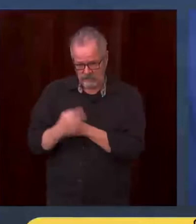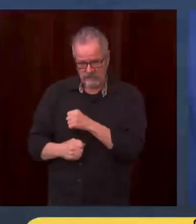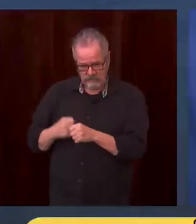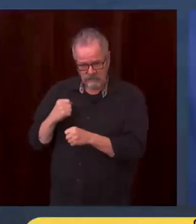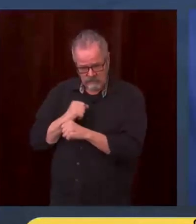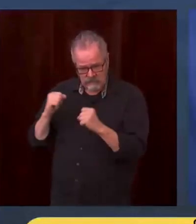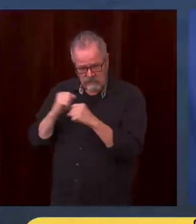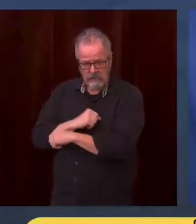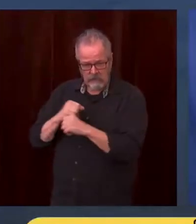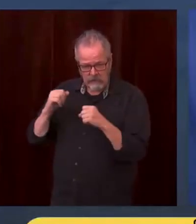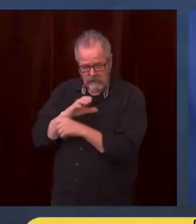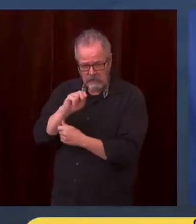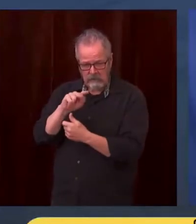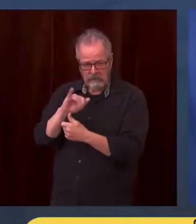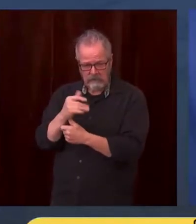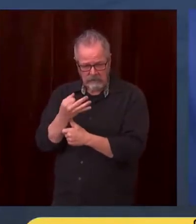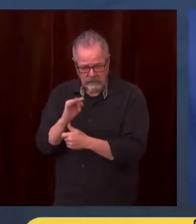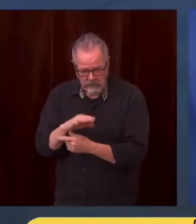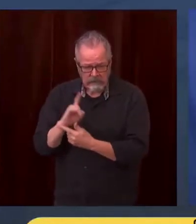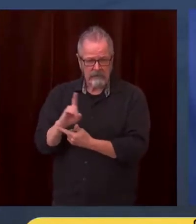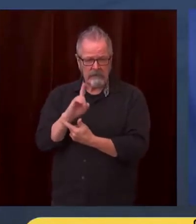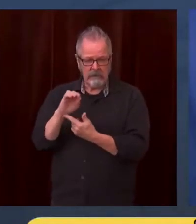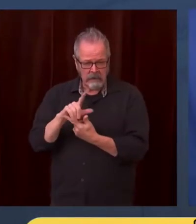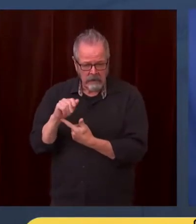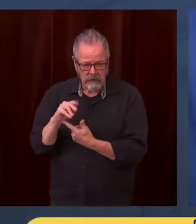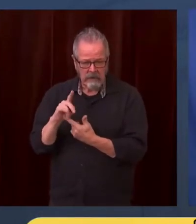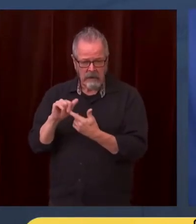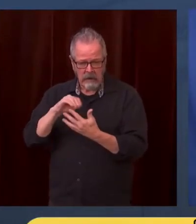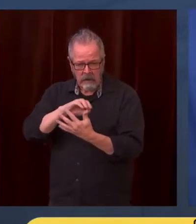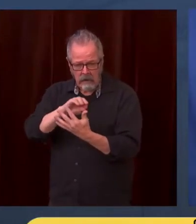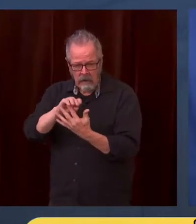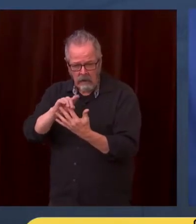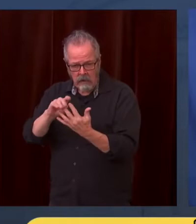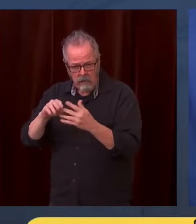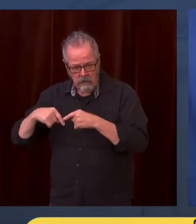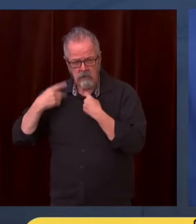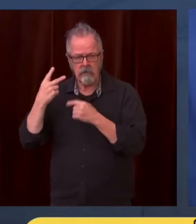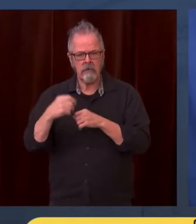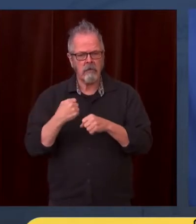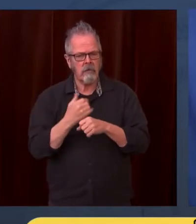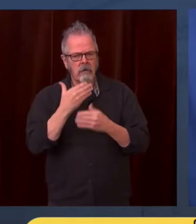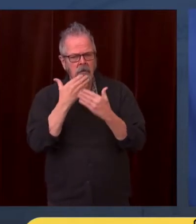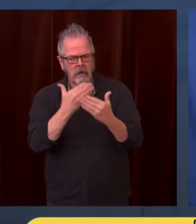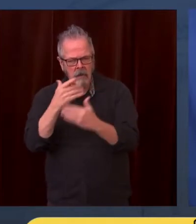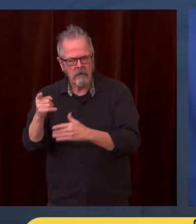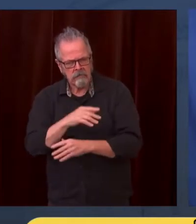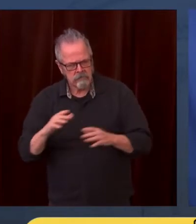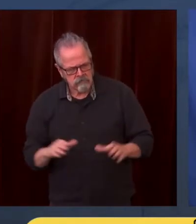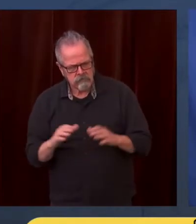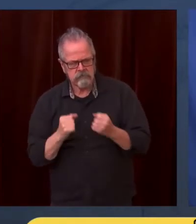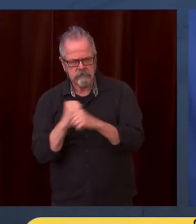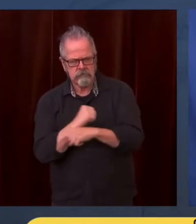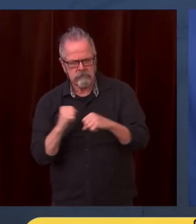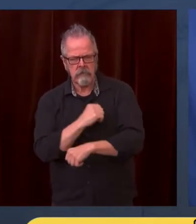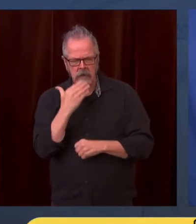them out as well. We have had good success recently. The booster shots are